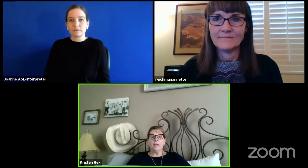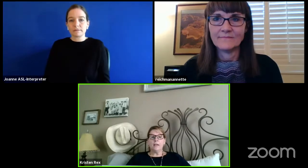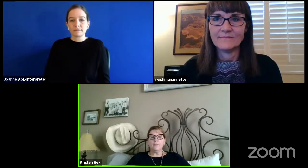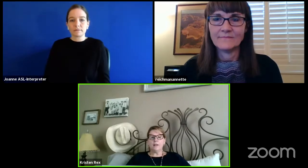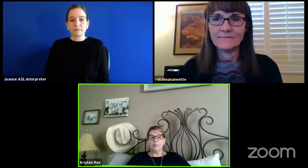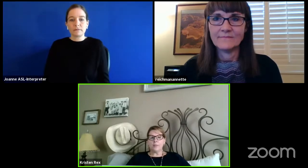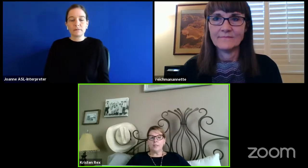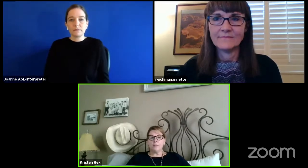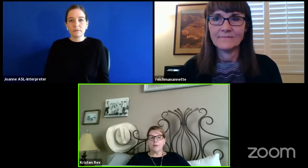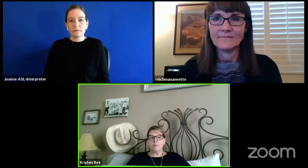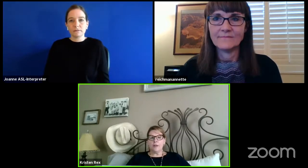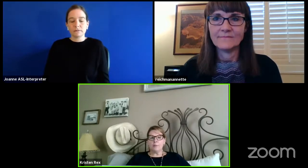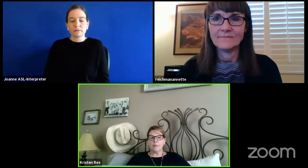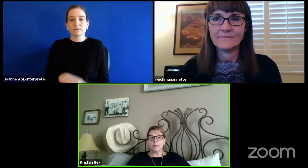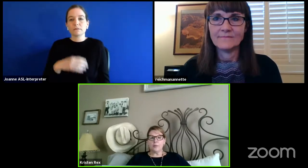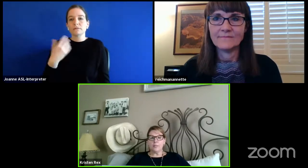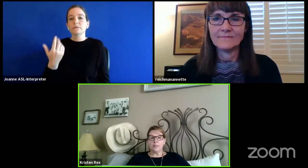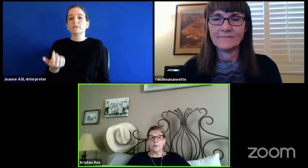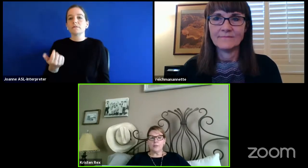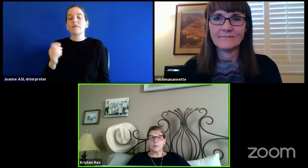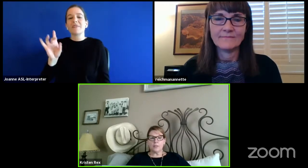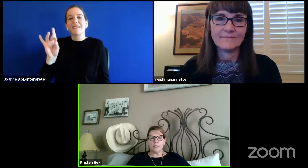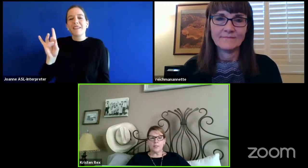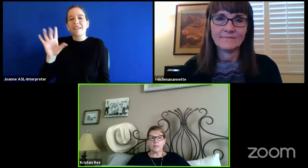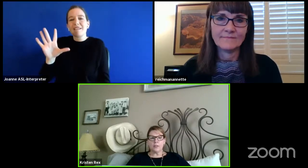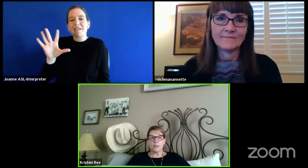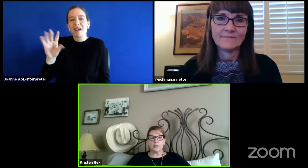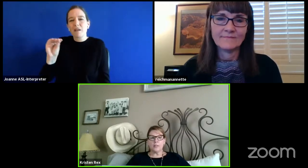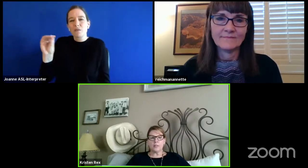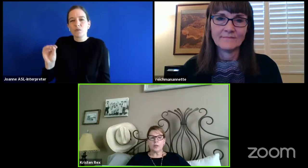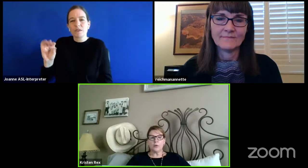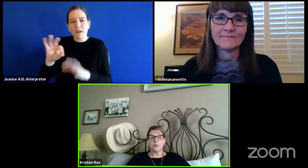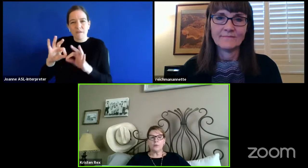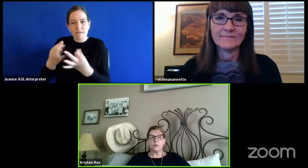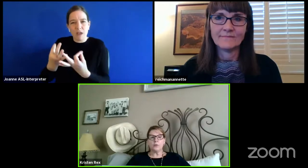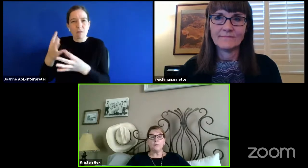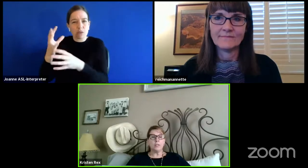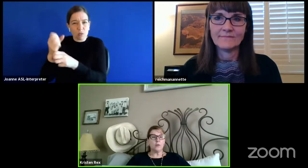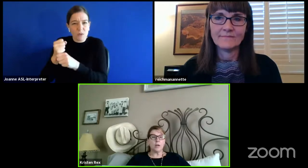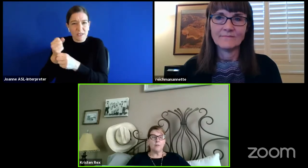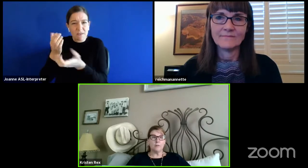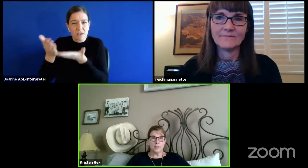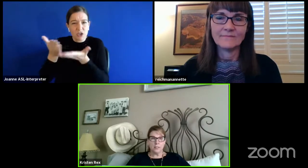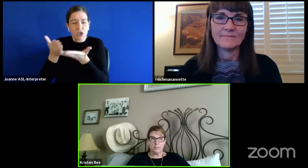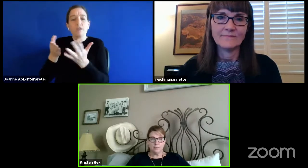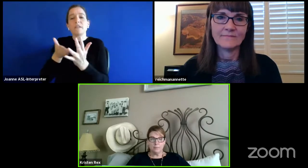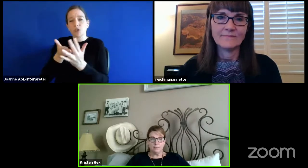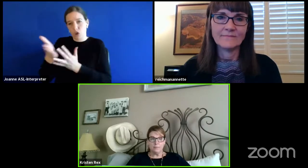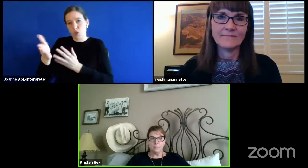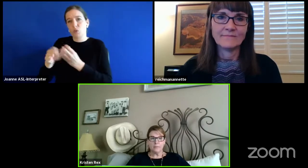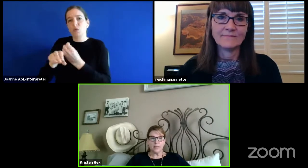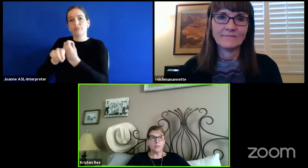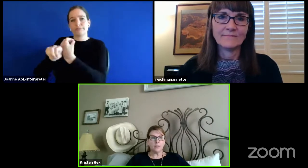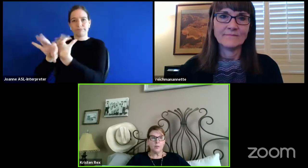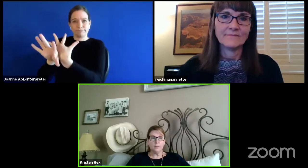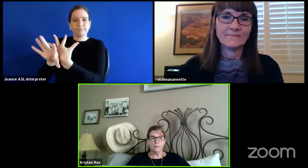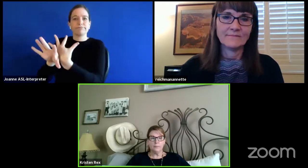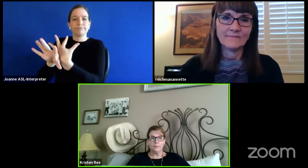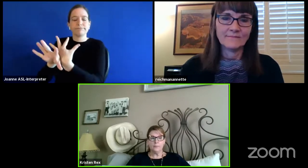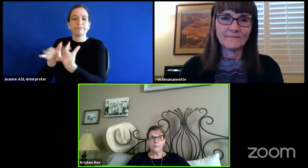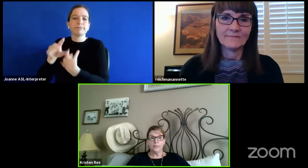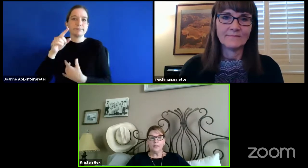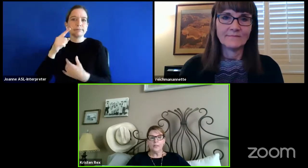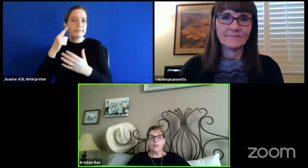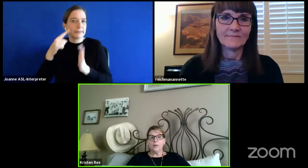85% of our families are receiving services are doing so through video conferencing like Zoom.